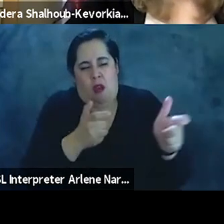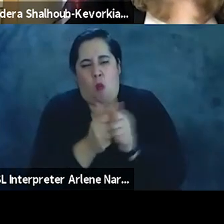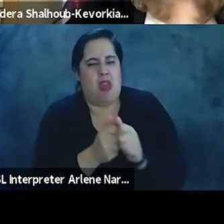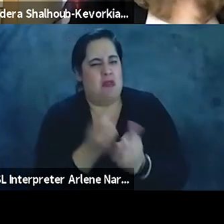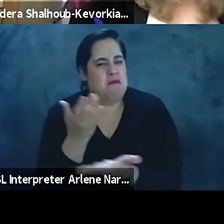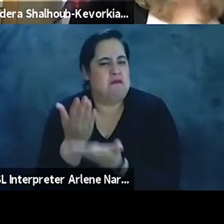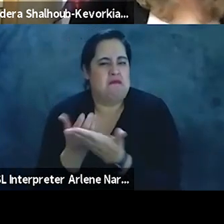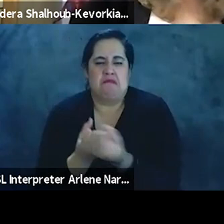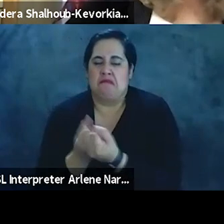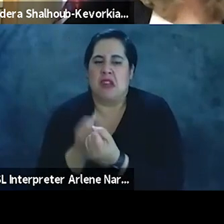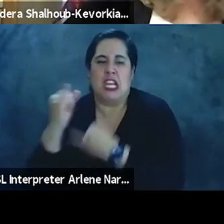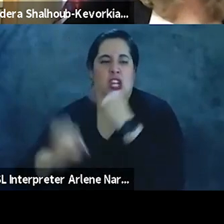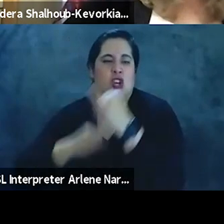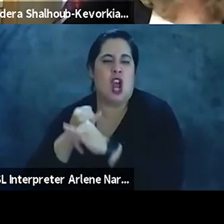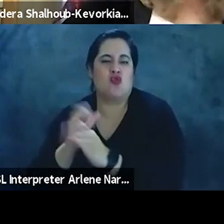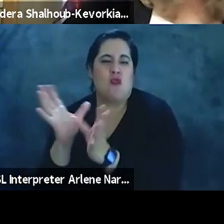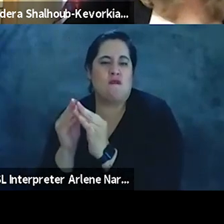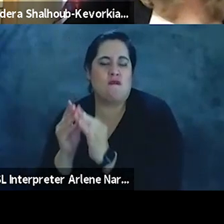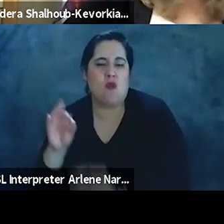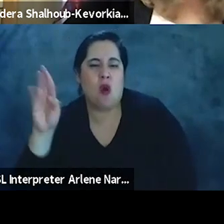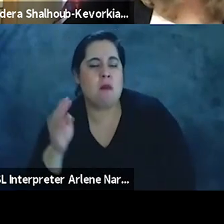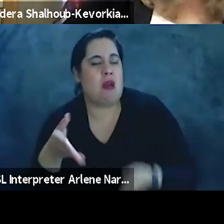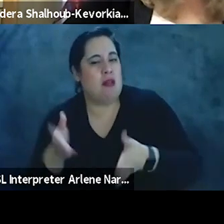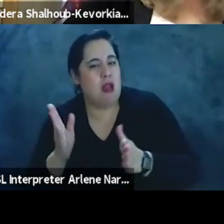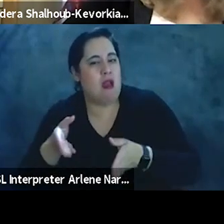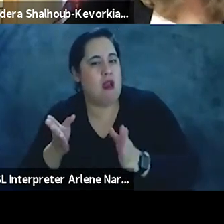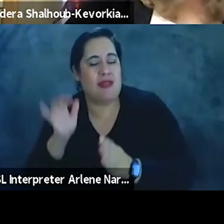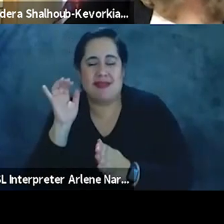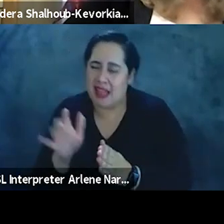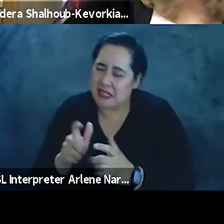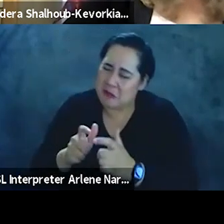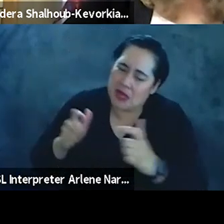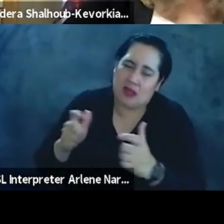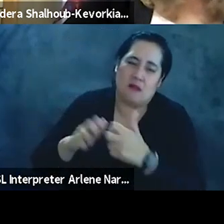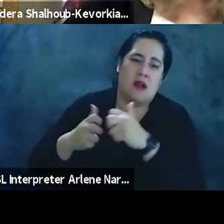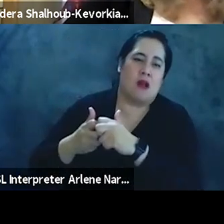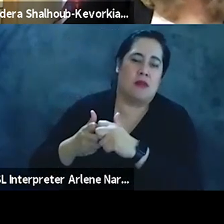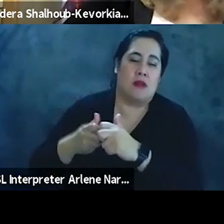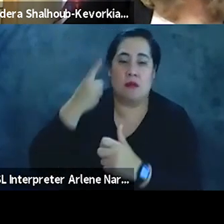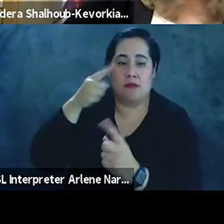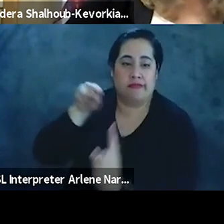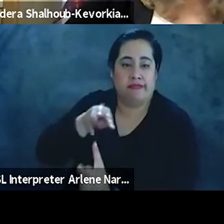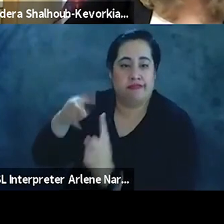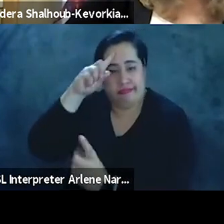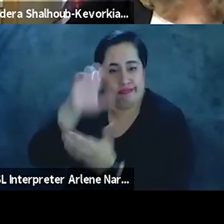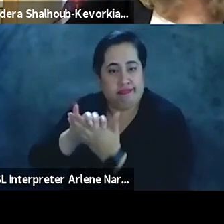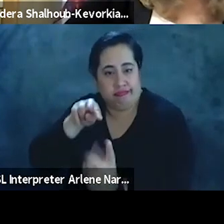in international forums that are a major problem ideologically. And